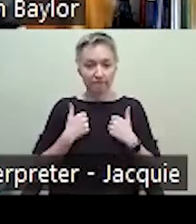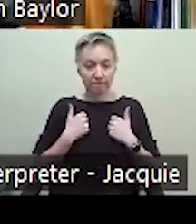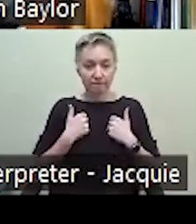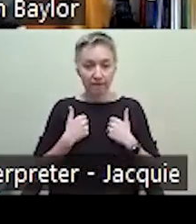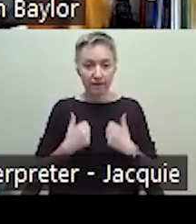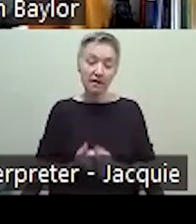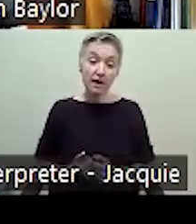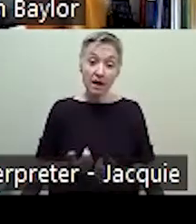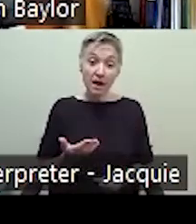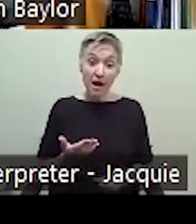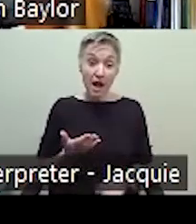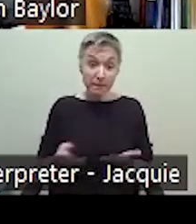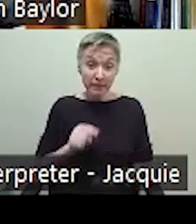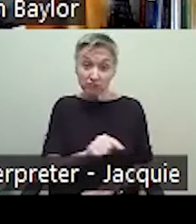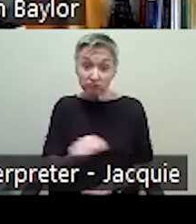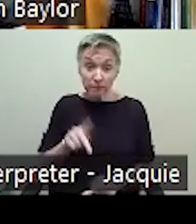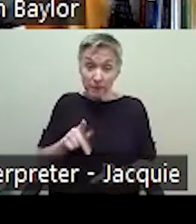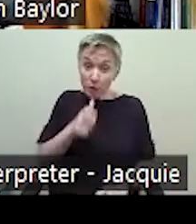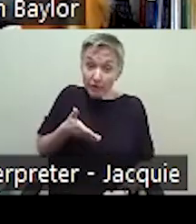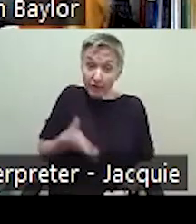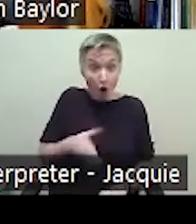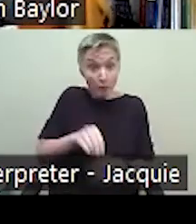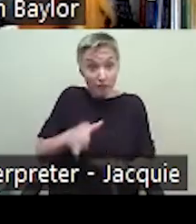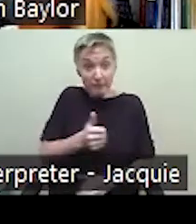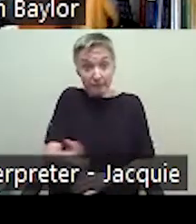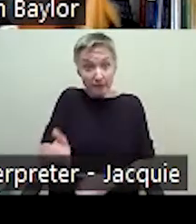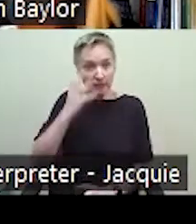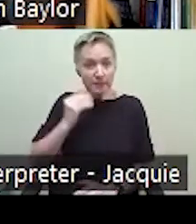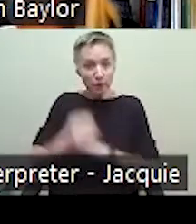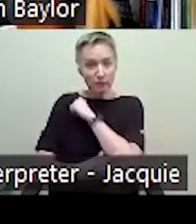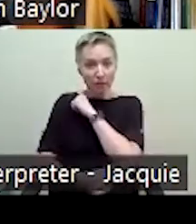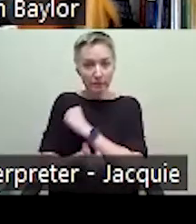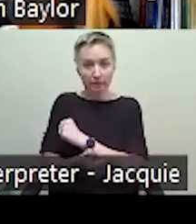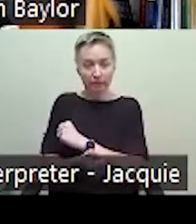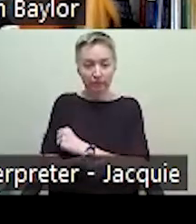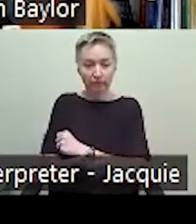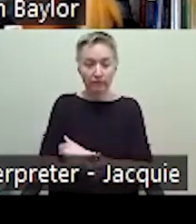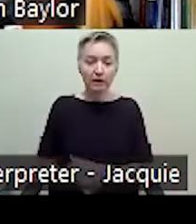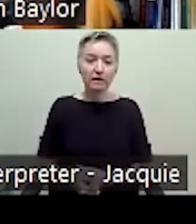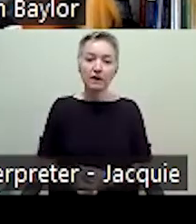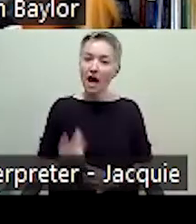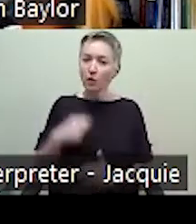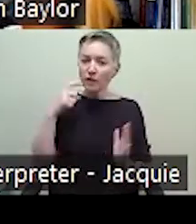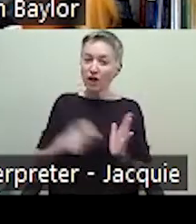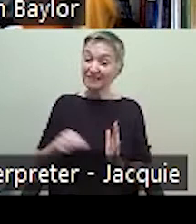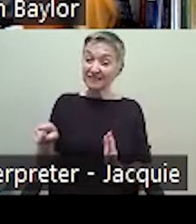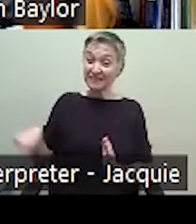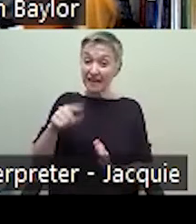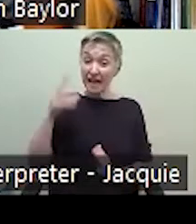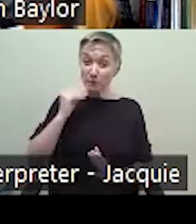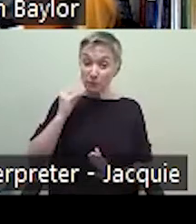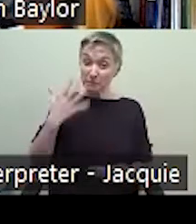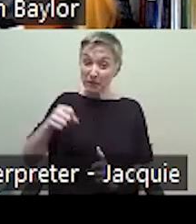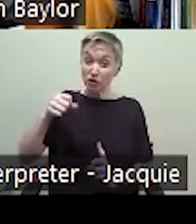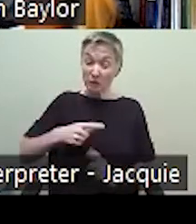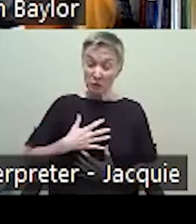during the pre-brief have experienced poverty firsthand. We acknowledge that there could be some triggers that would come up for